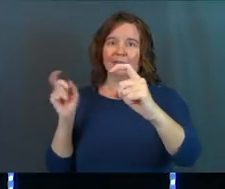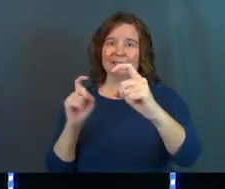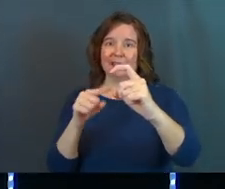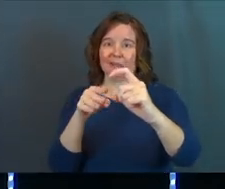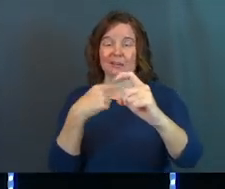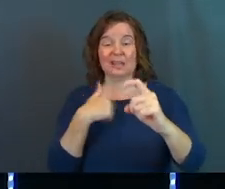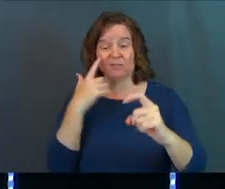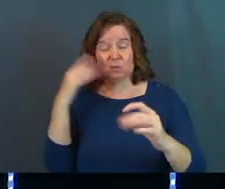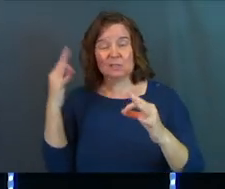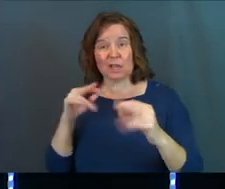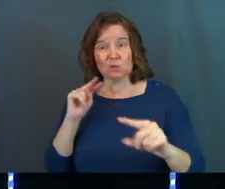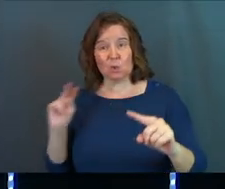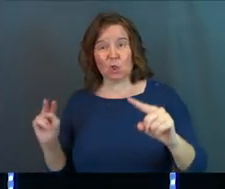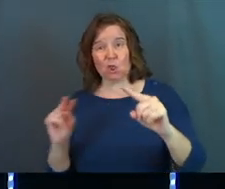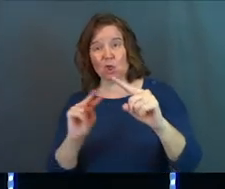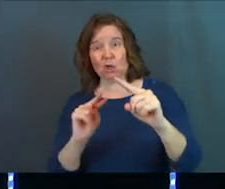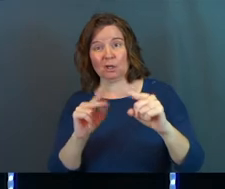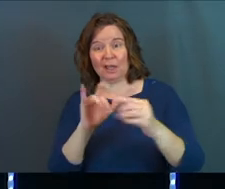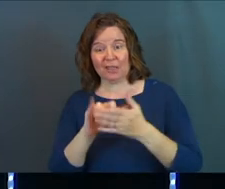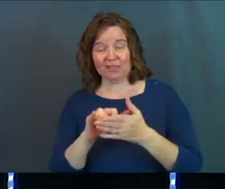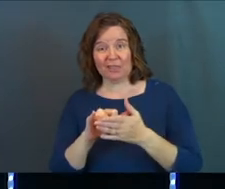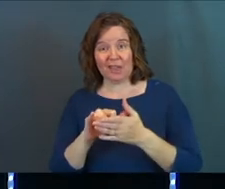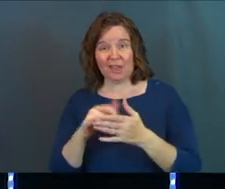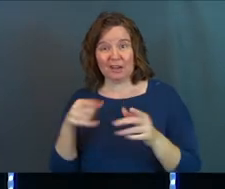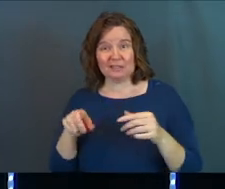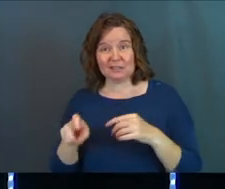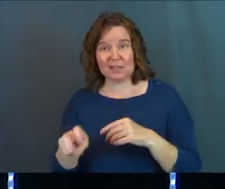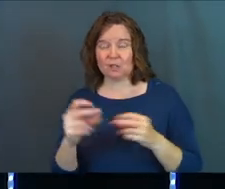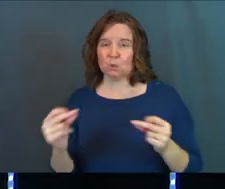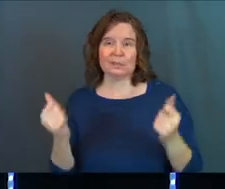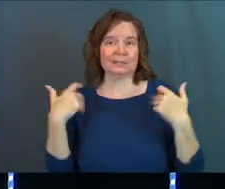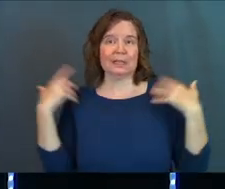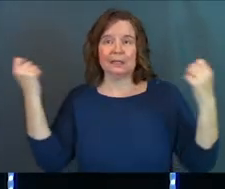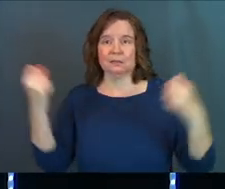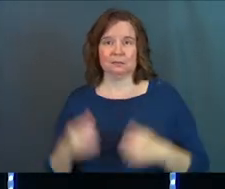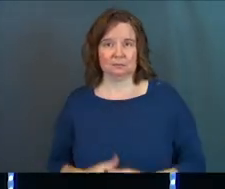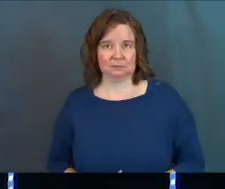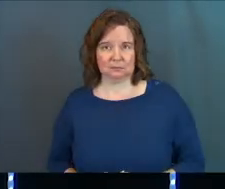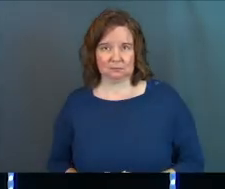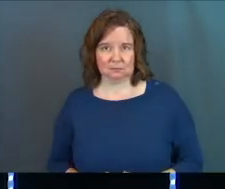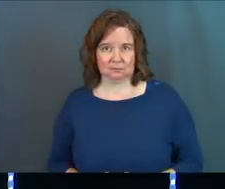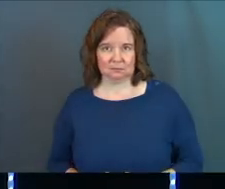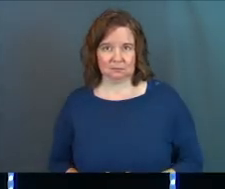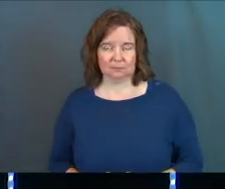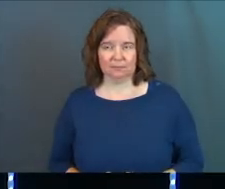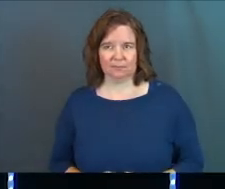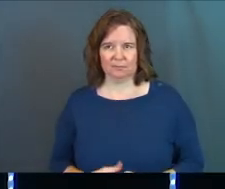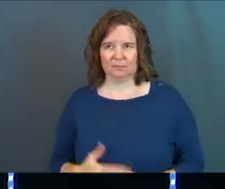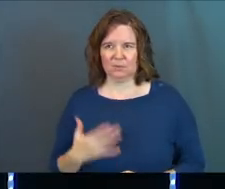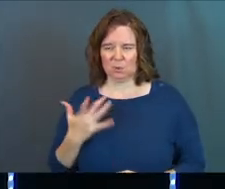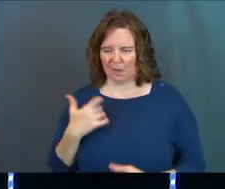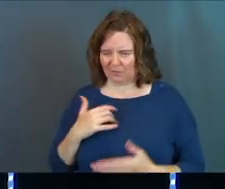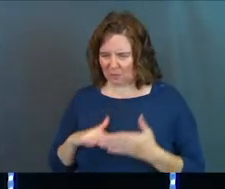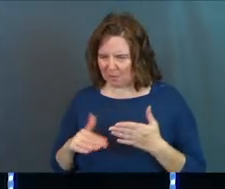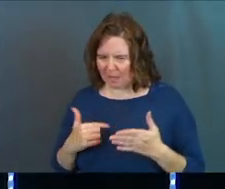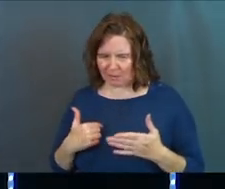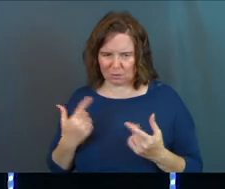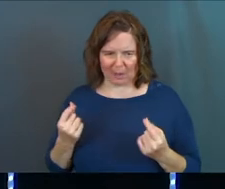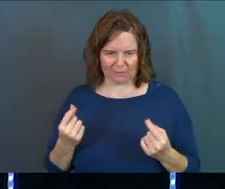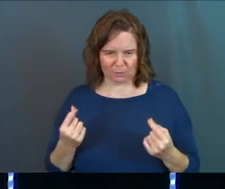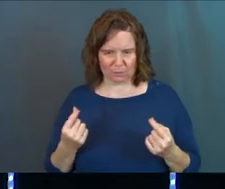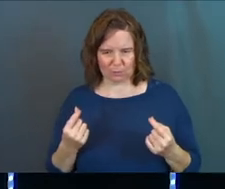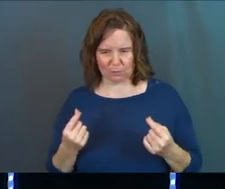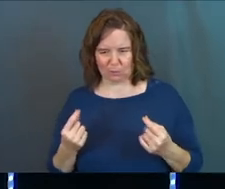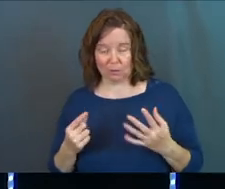If you choose to look at that bronze serpent, you're instantly healed. Do I have to repent? Do I have to?